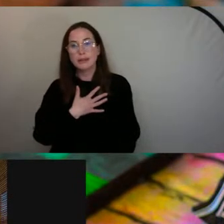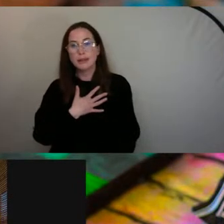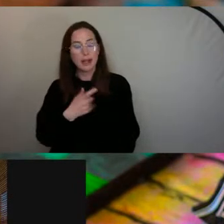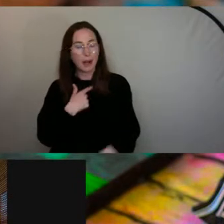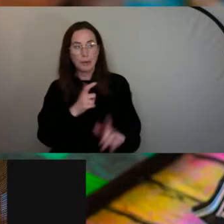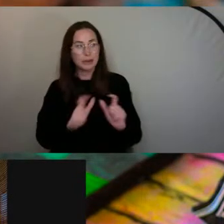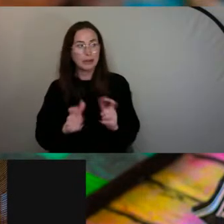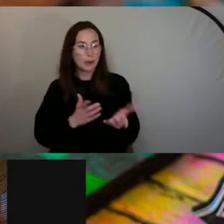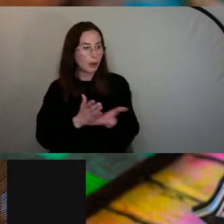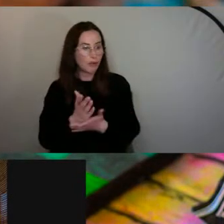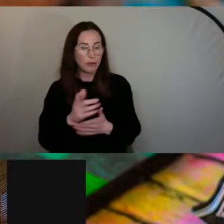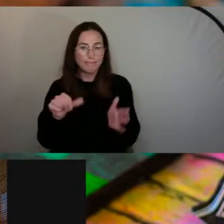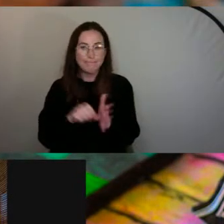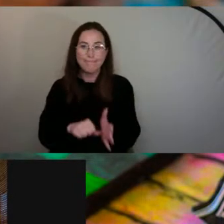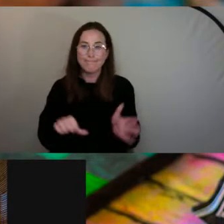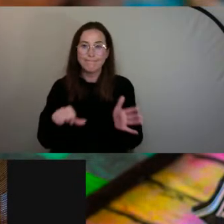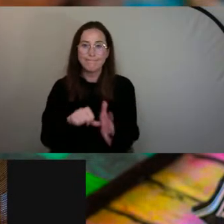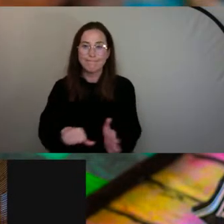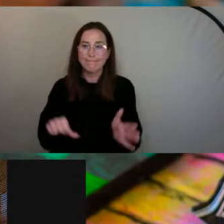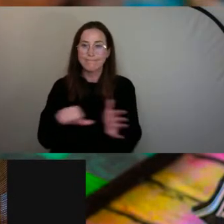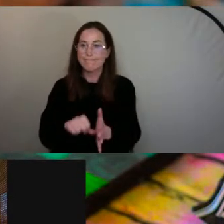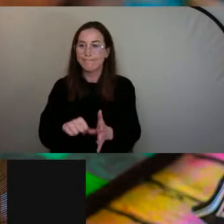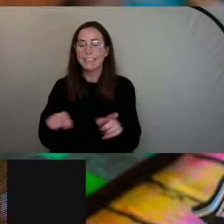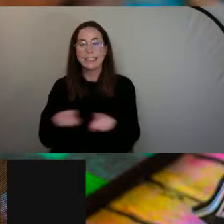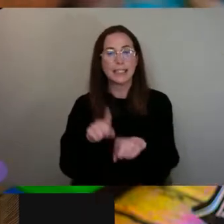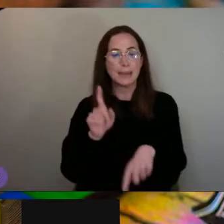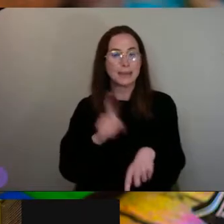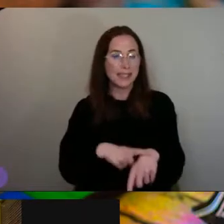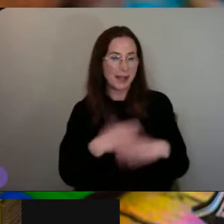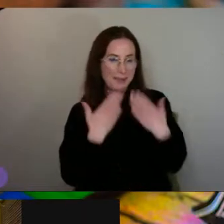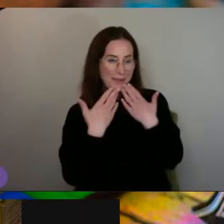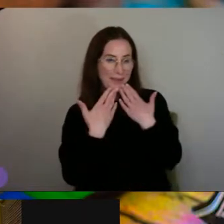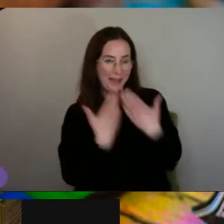problems at the same time. Thank you, Tess.